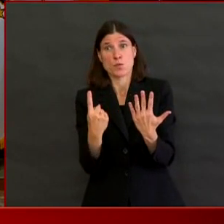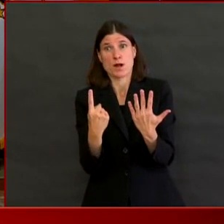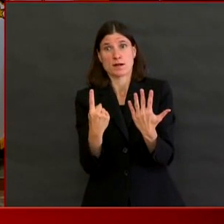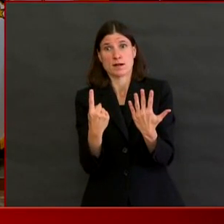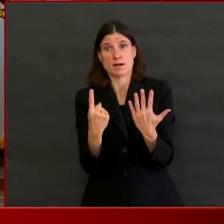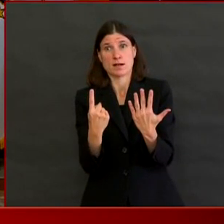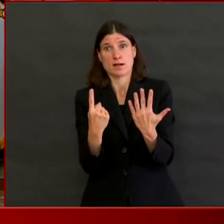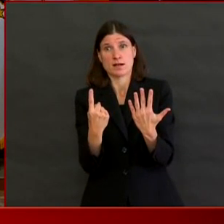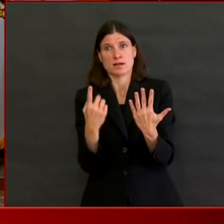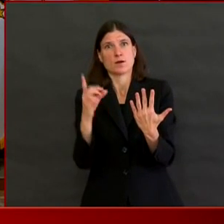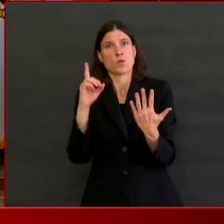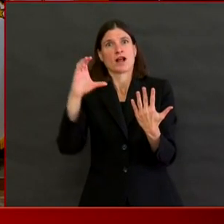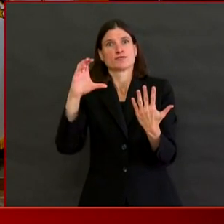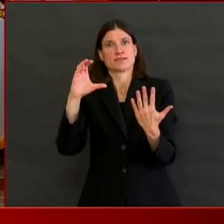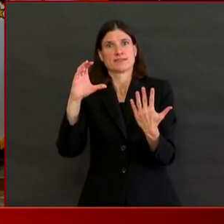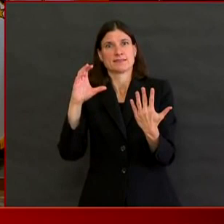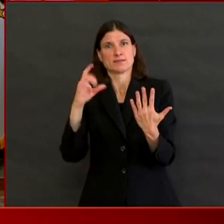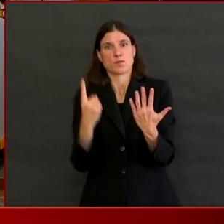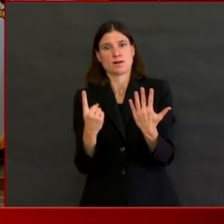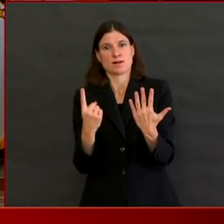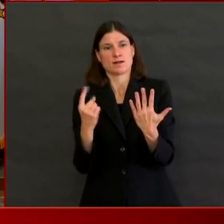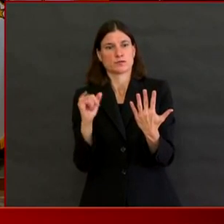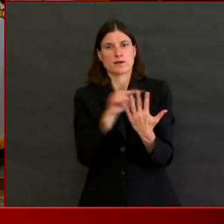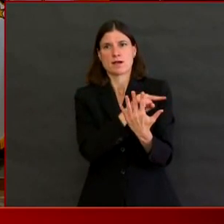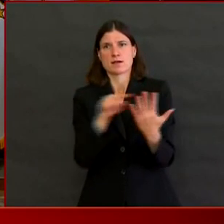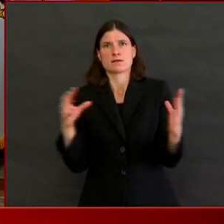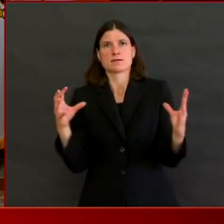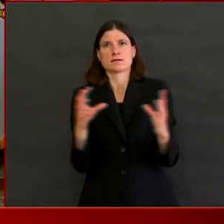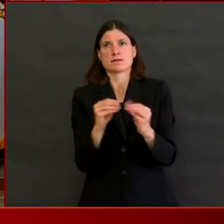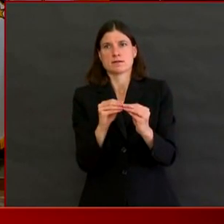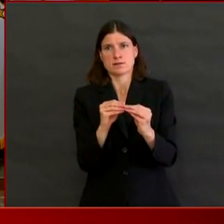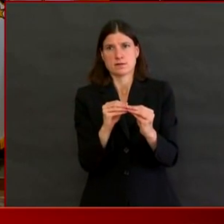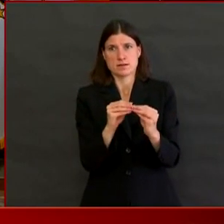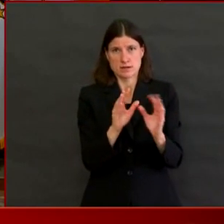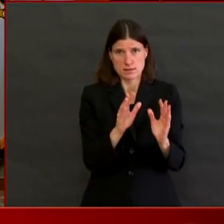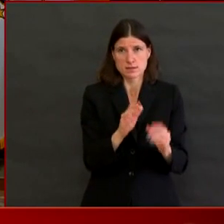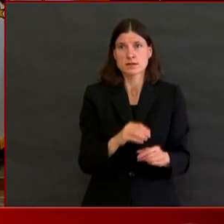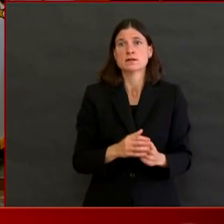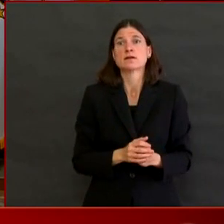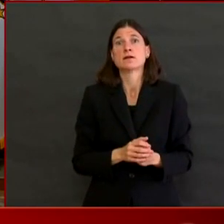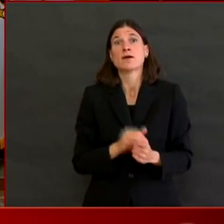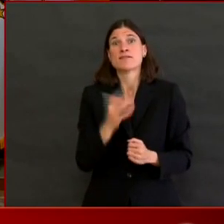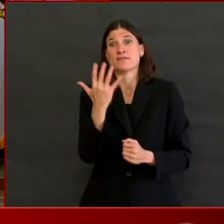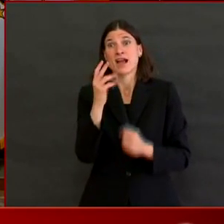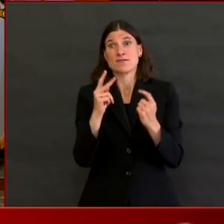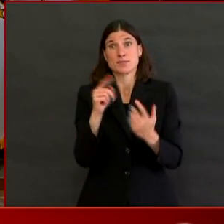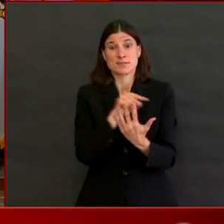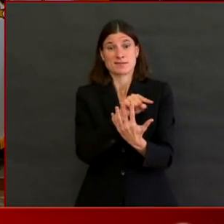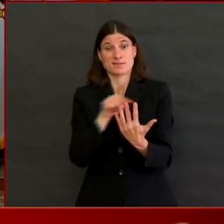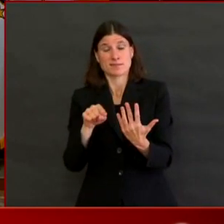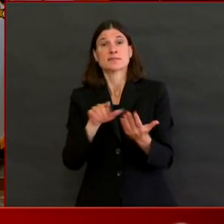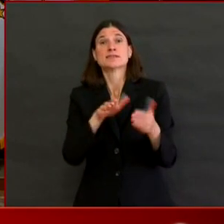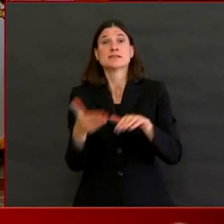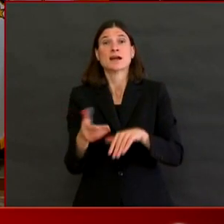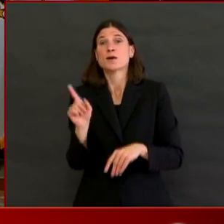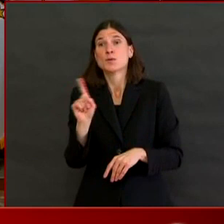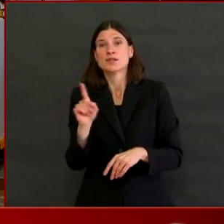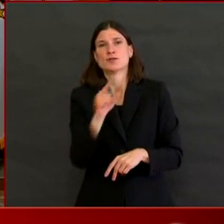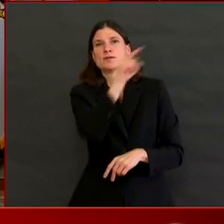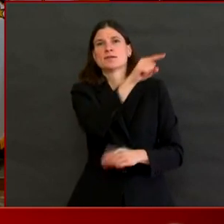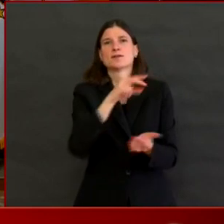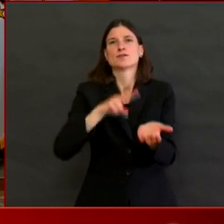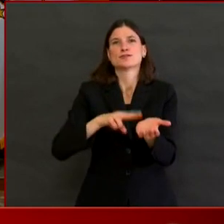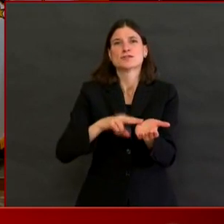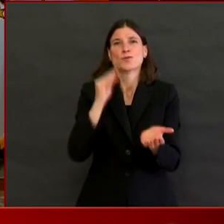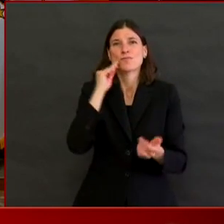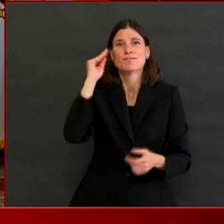Five of the six fatalities were associated with nursing home residents. I've reported